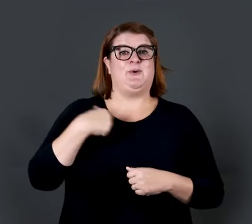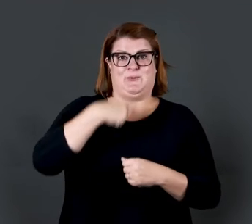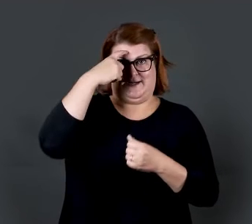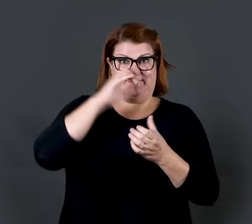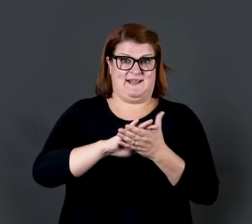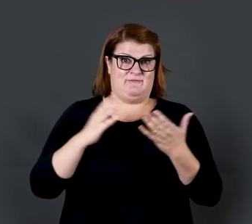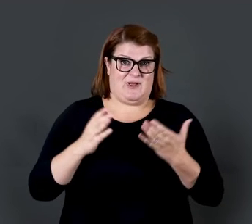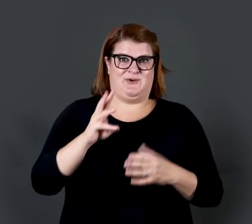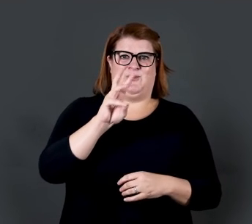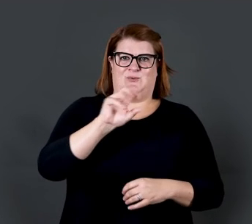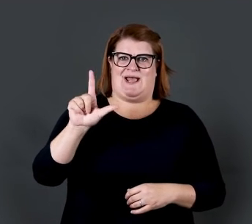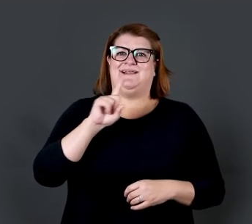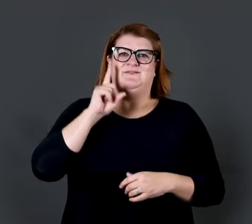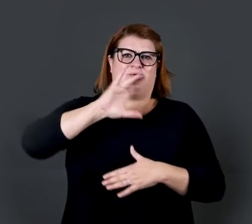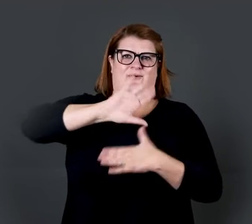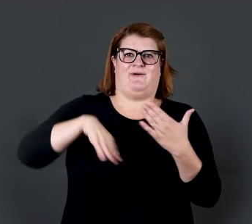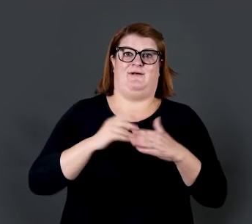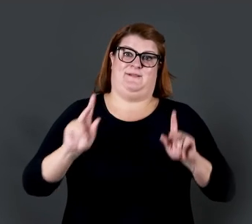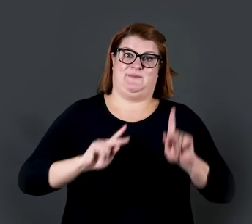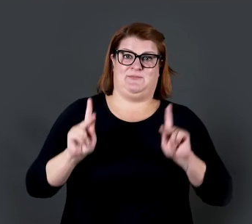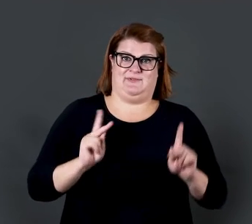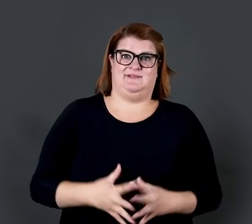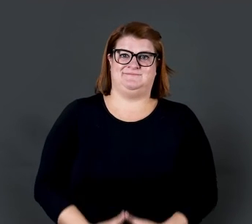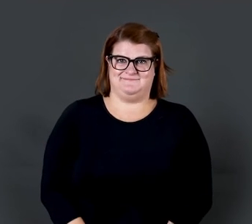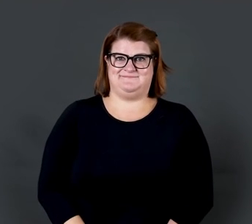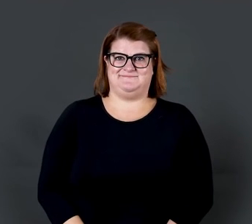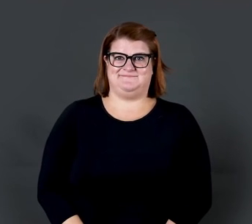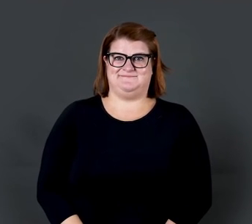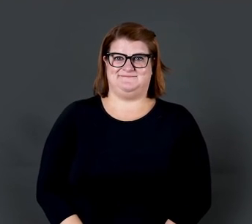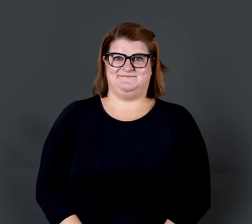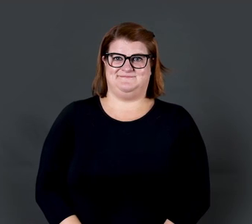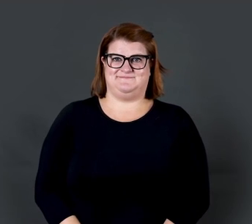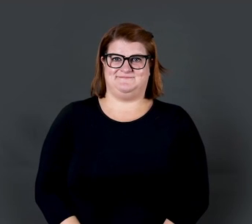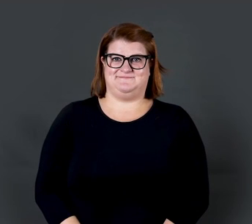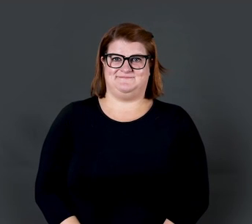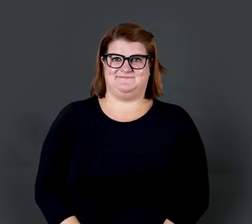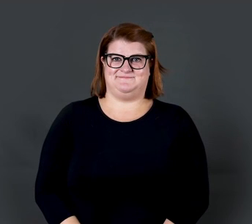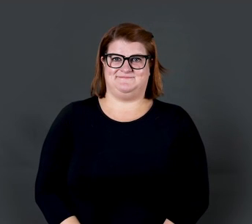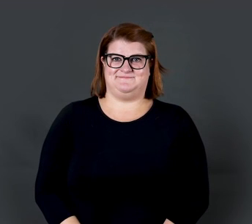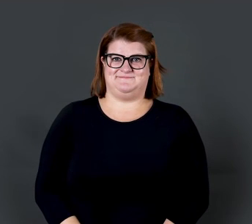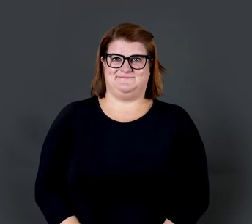believe well is for all. . CEEPER